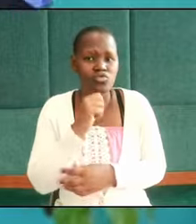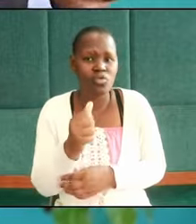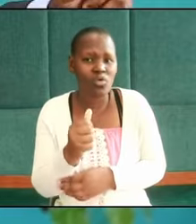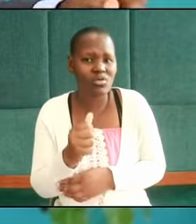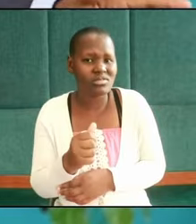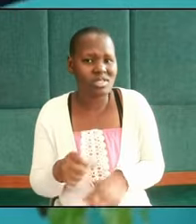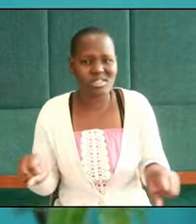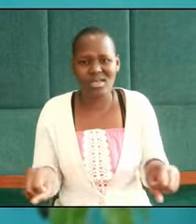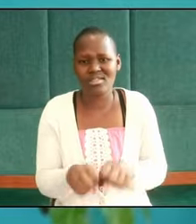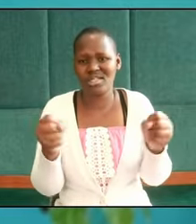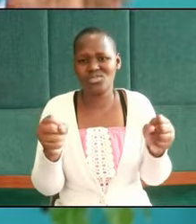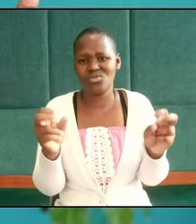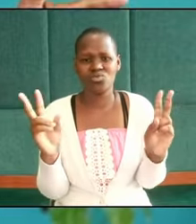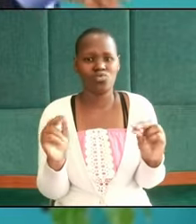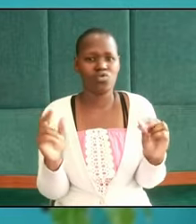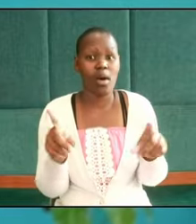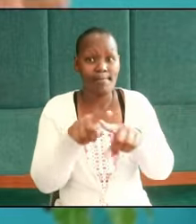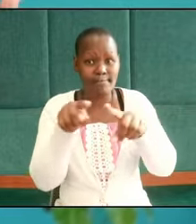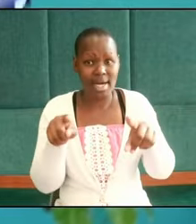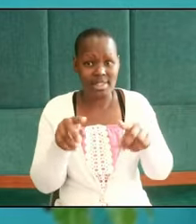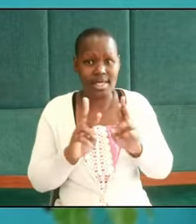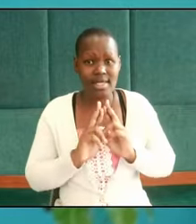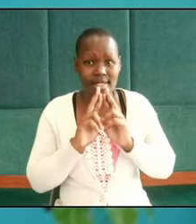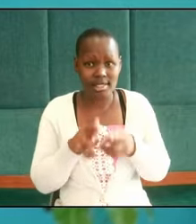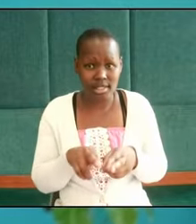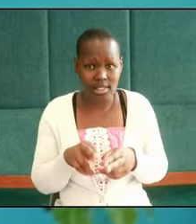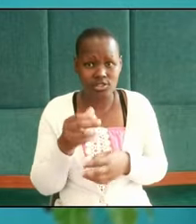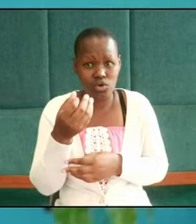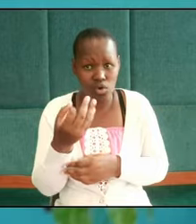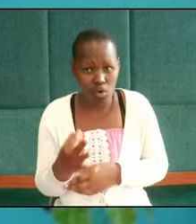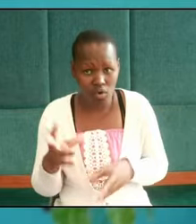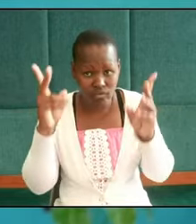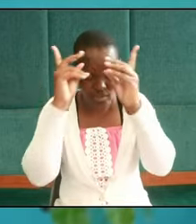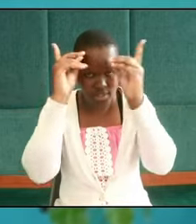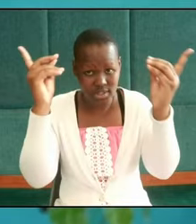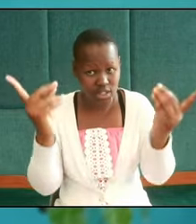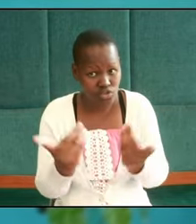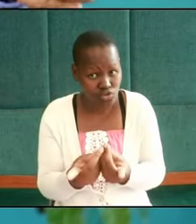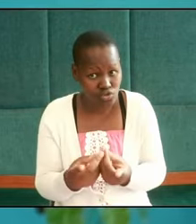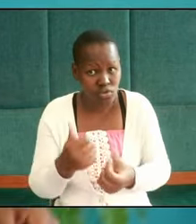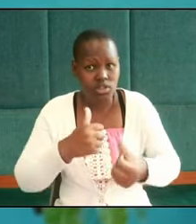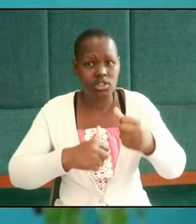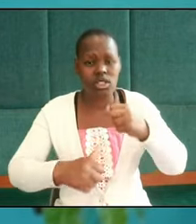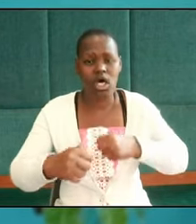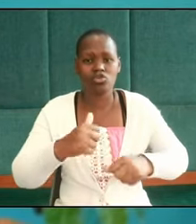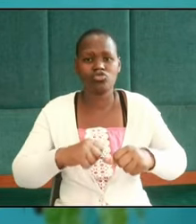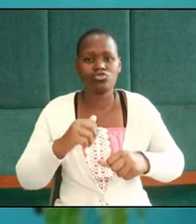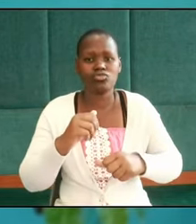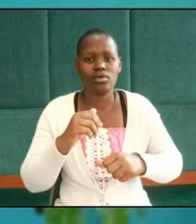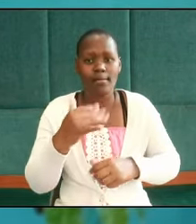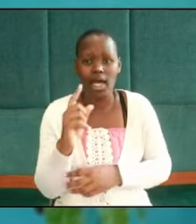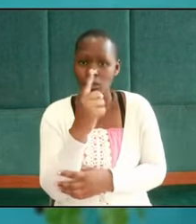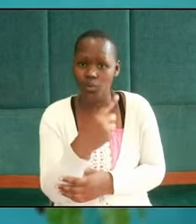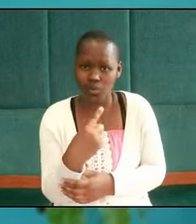accidental they are products of decisive actions by those